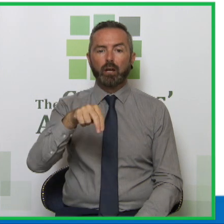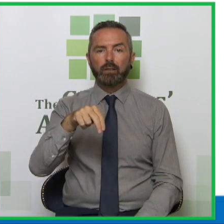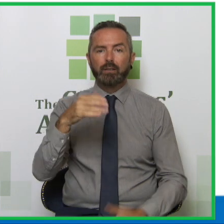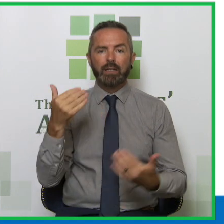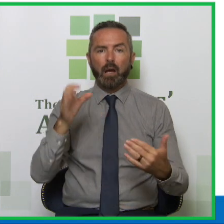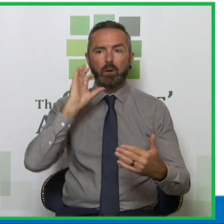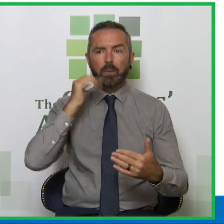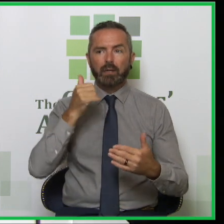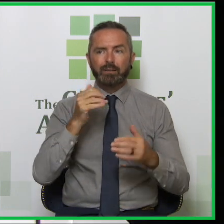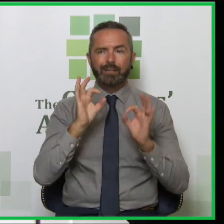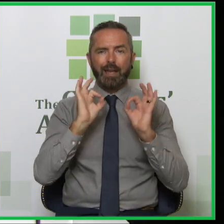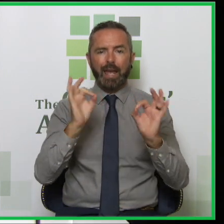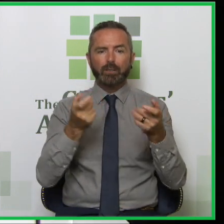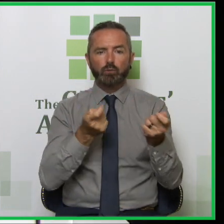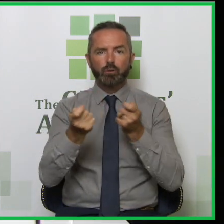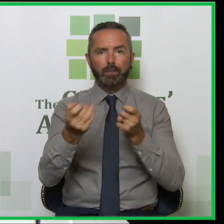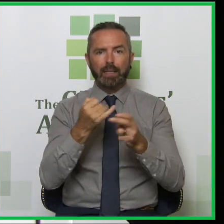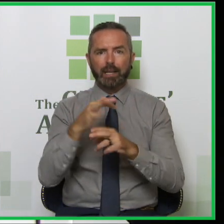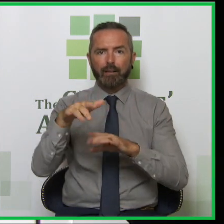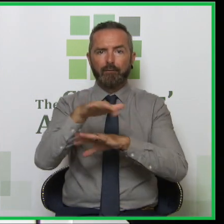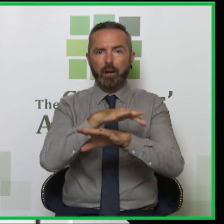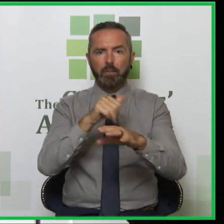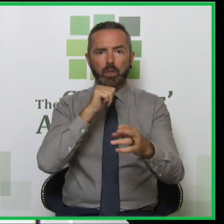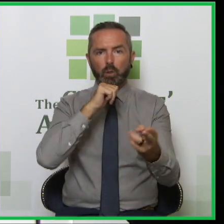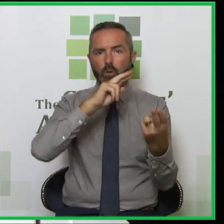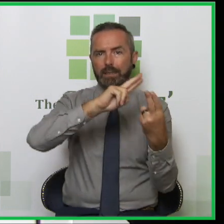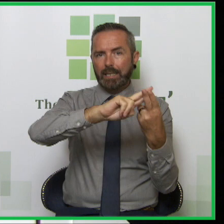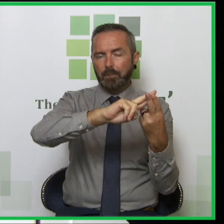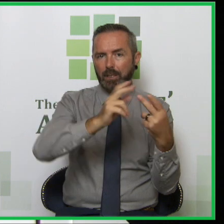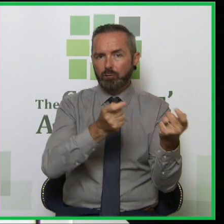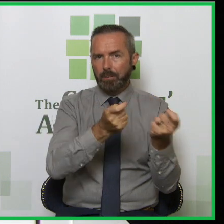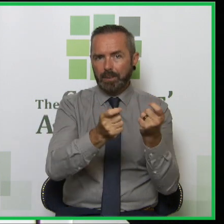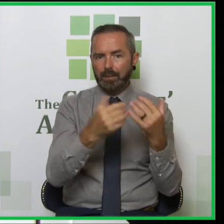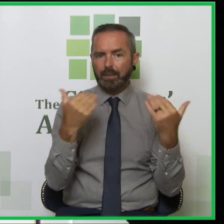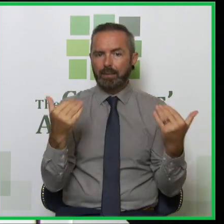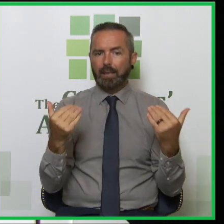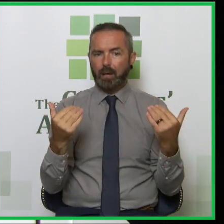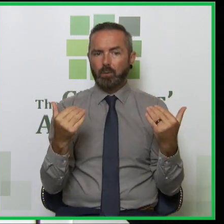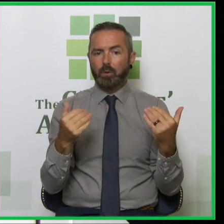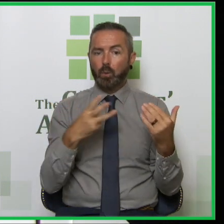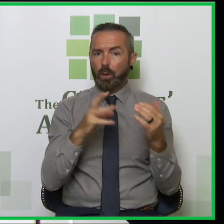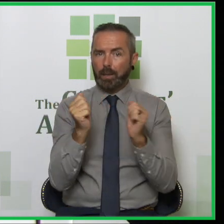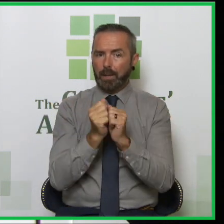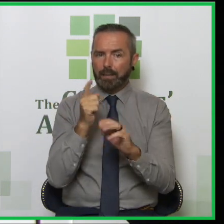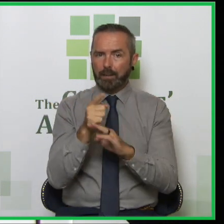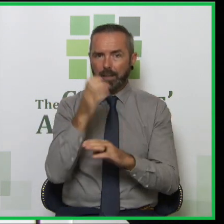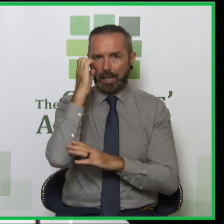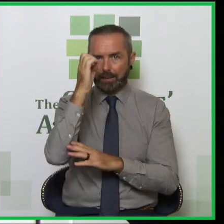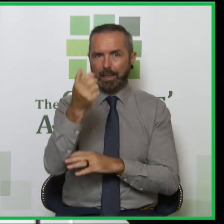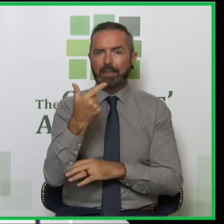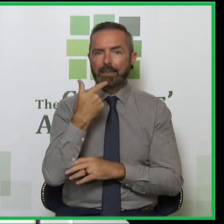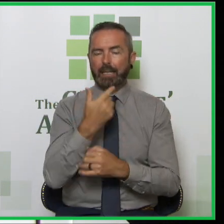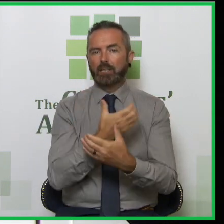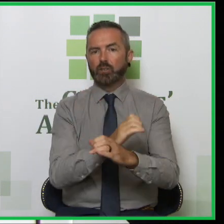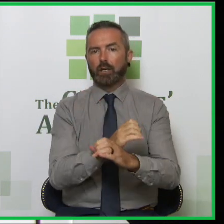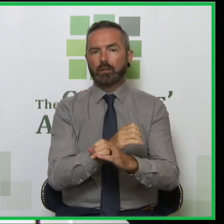he's got an excellent treatment treatment in an environment of non-stigmatizing treatment is now was when I met him expecting his second child.